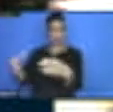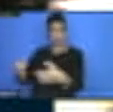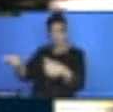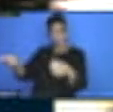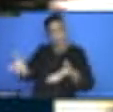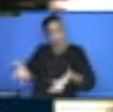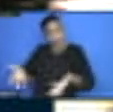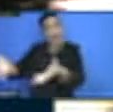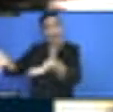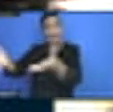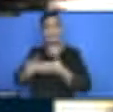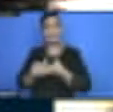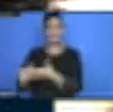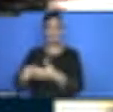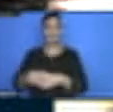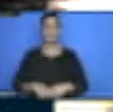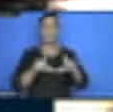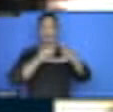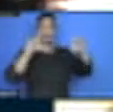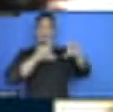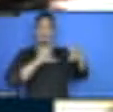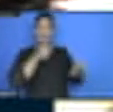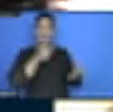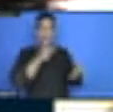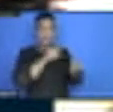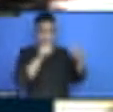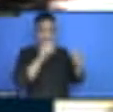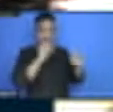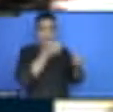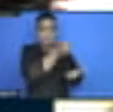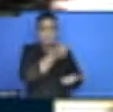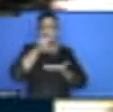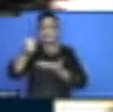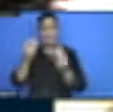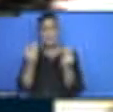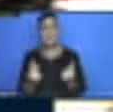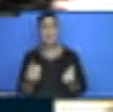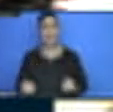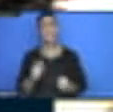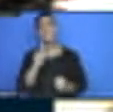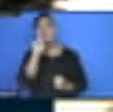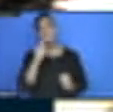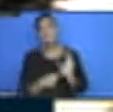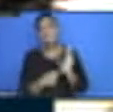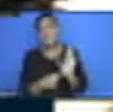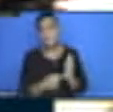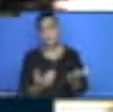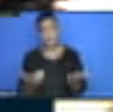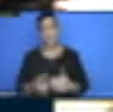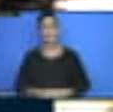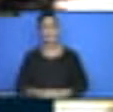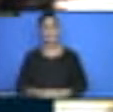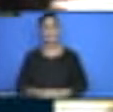and commercialized this activity. For example, if we are to invest... If you could kindly